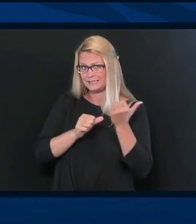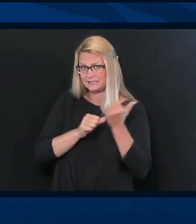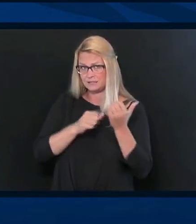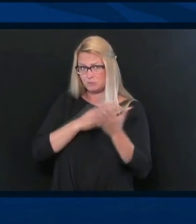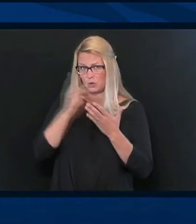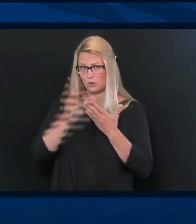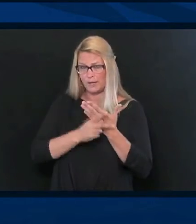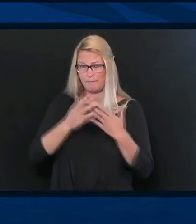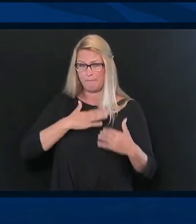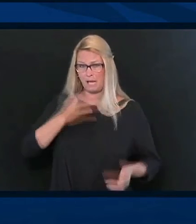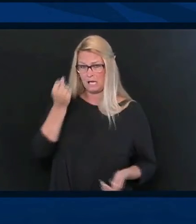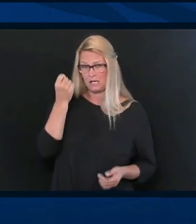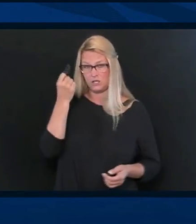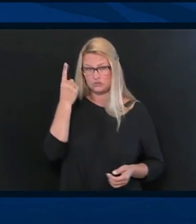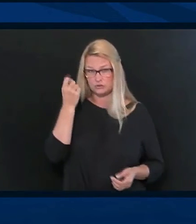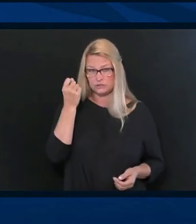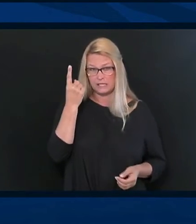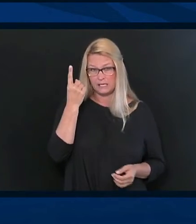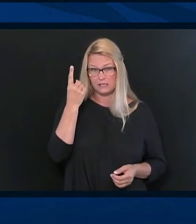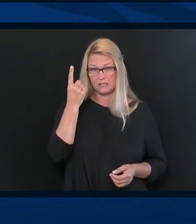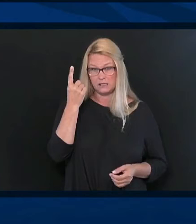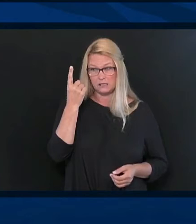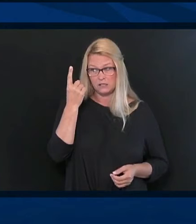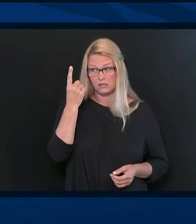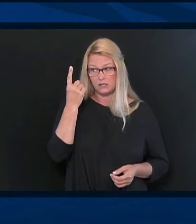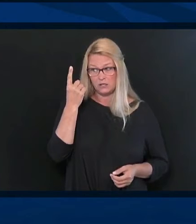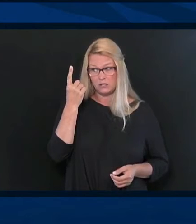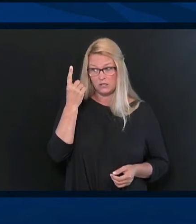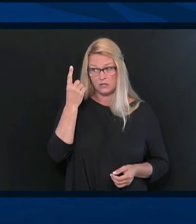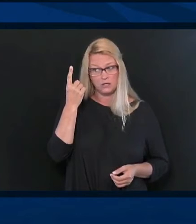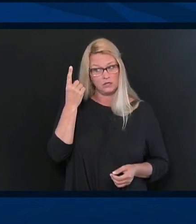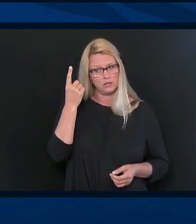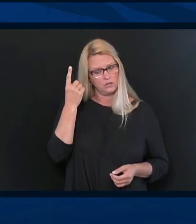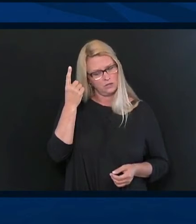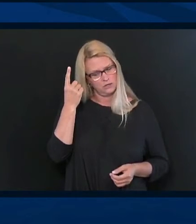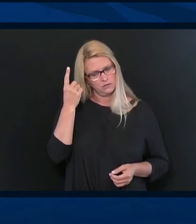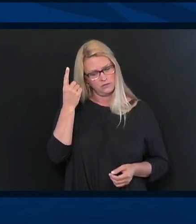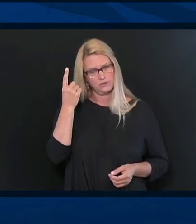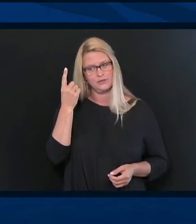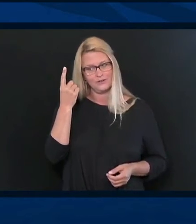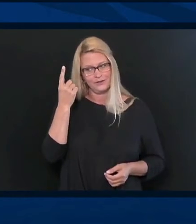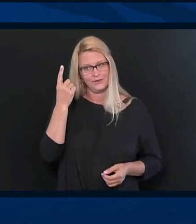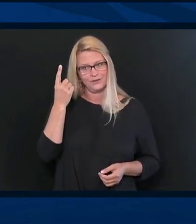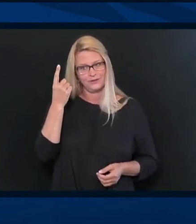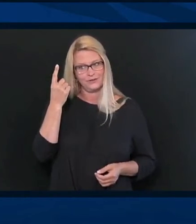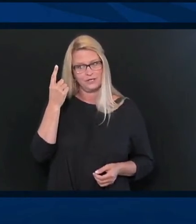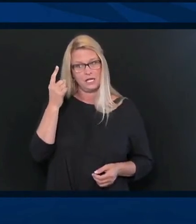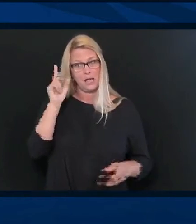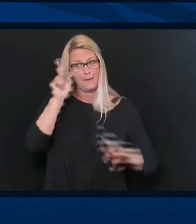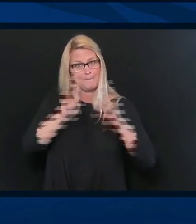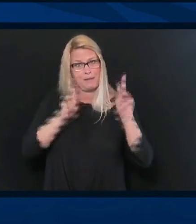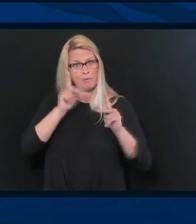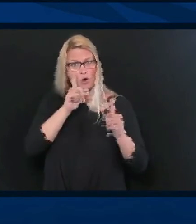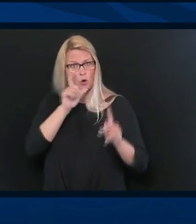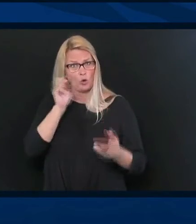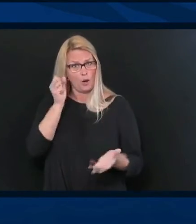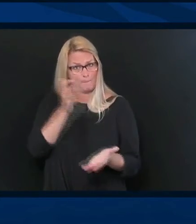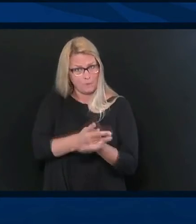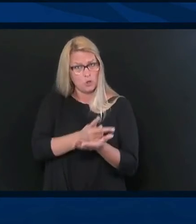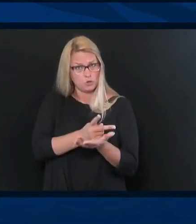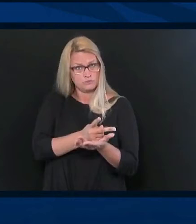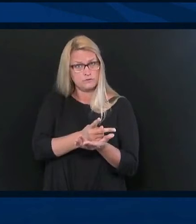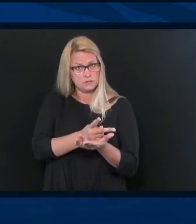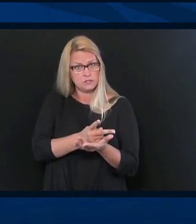if I'm understanding it correctly, those who have been deemed to be qualified or maybe pre-qualified,